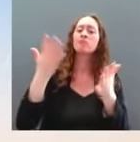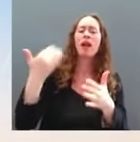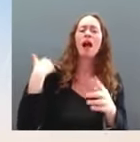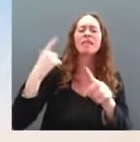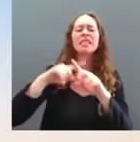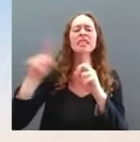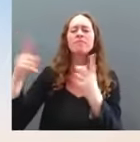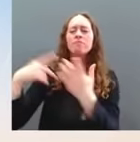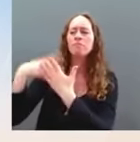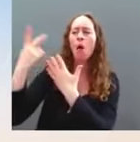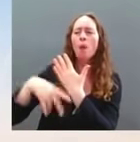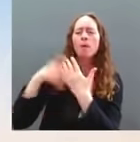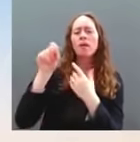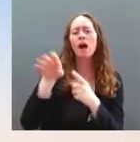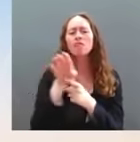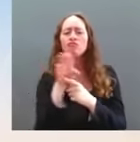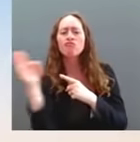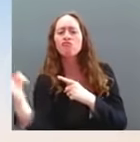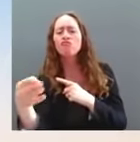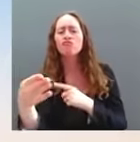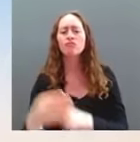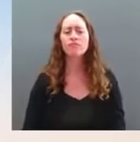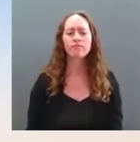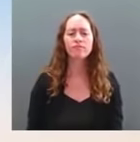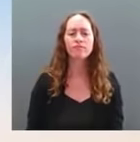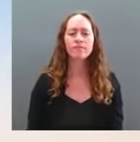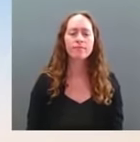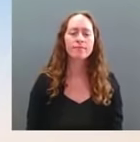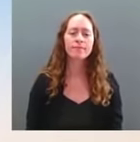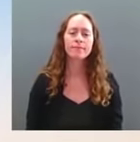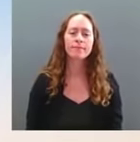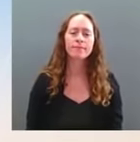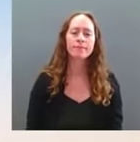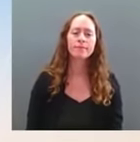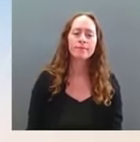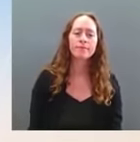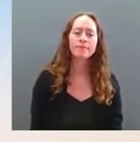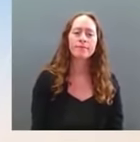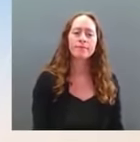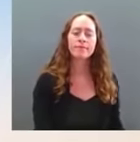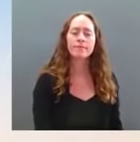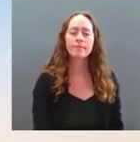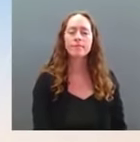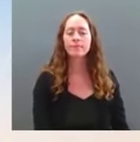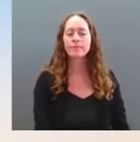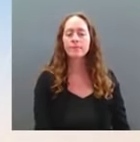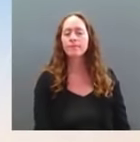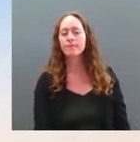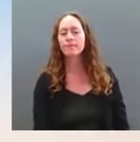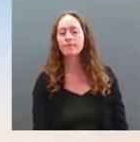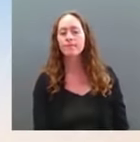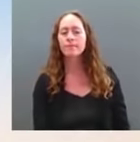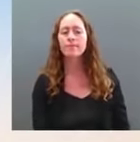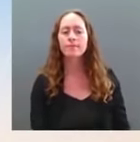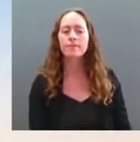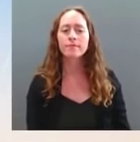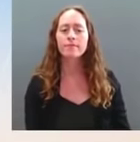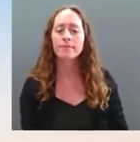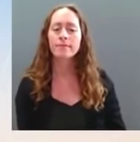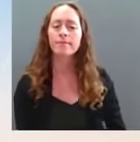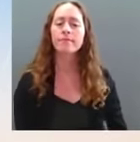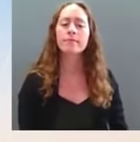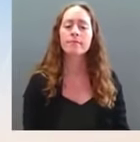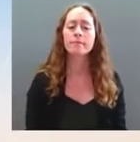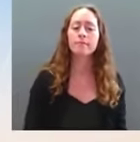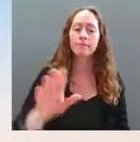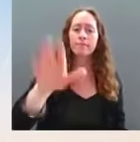discretion have either received a notice to appear or are still within their window to report. That is what would happen. In addition, I would note the Department of Homeland